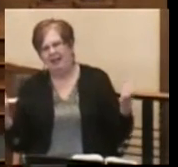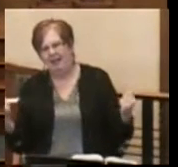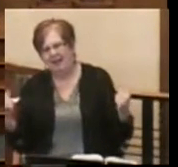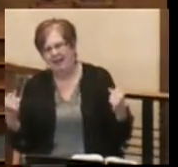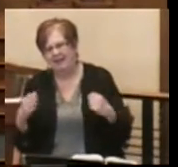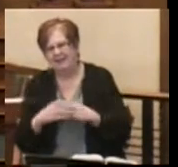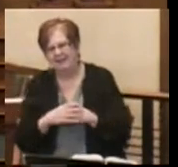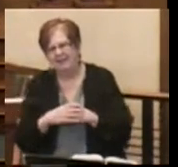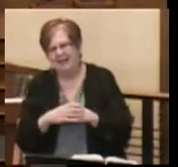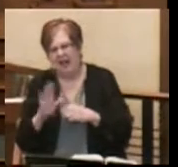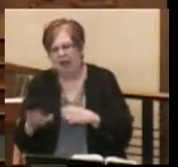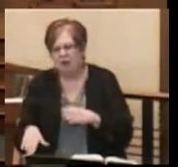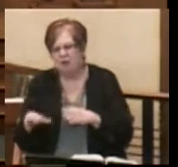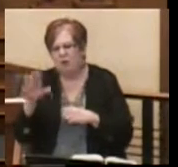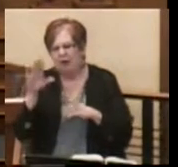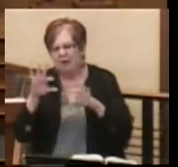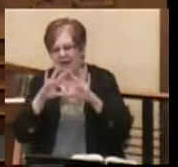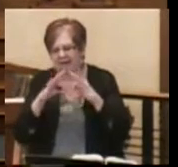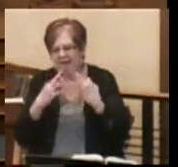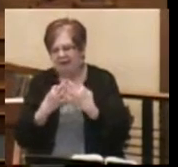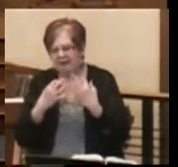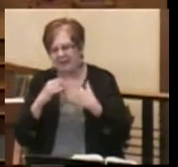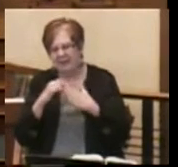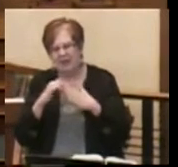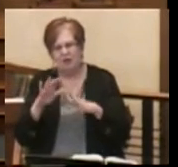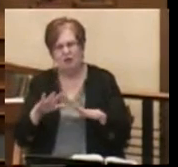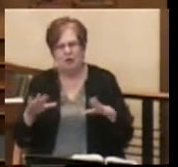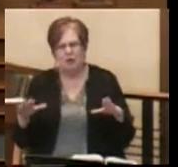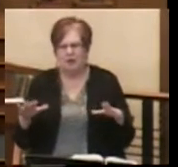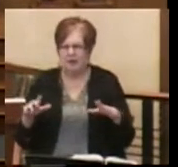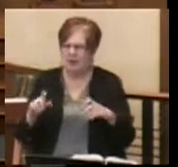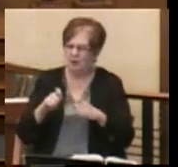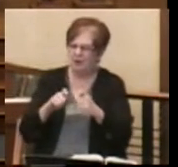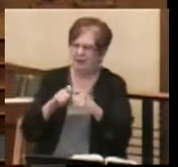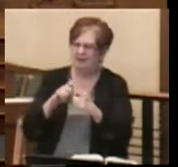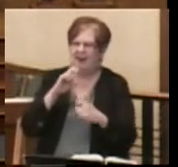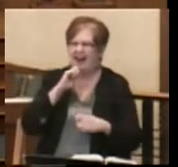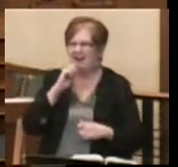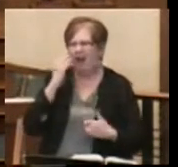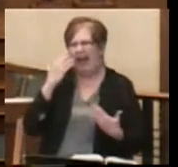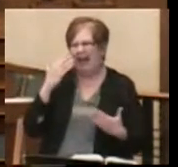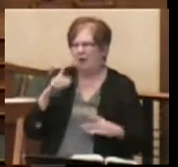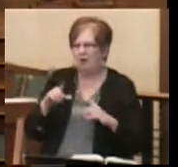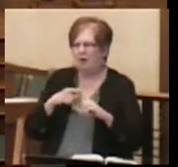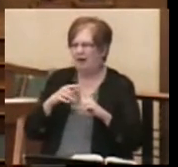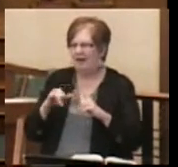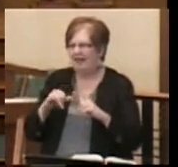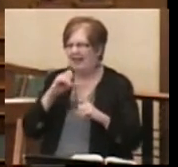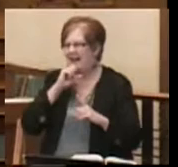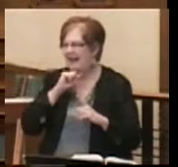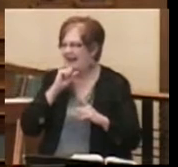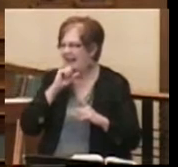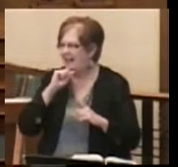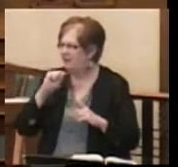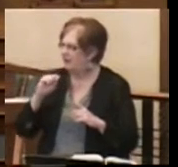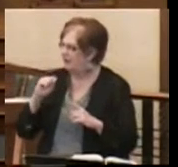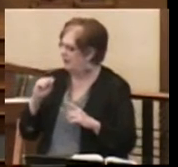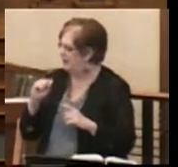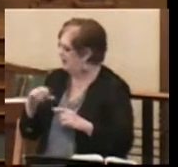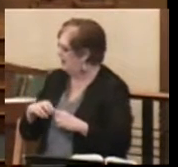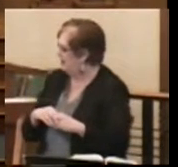I grew up in a family when children got to a certain age. I don't even know when that age is. That,